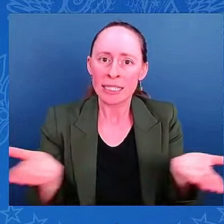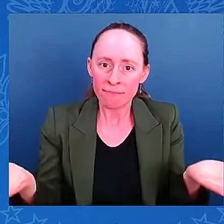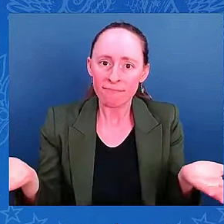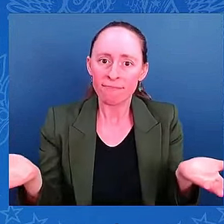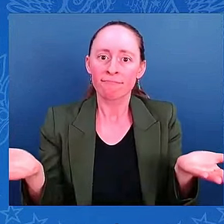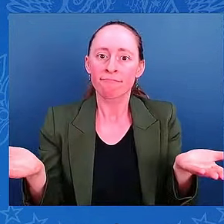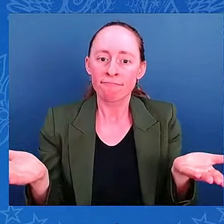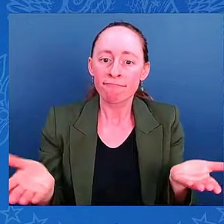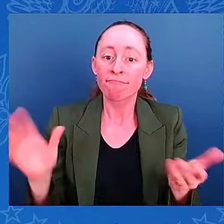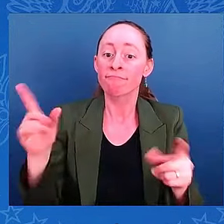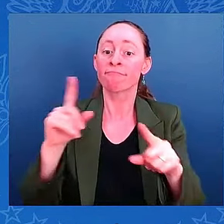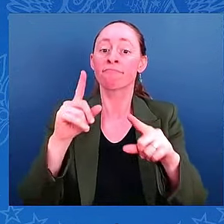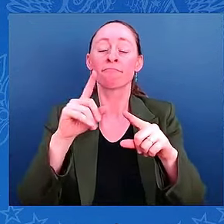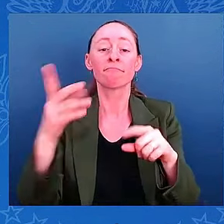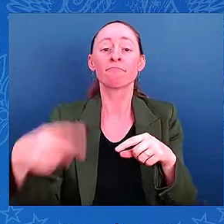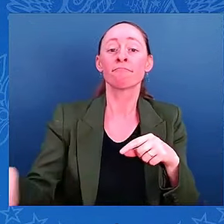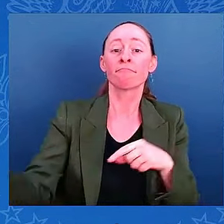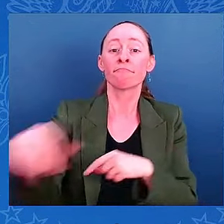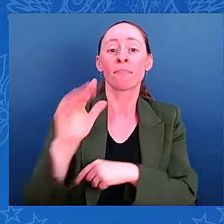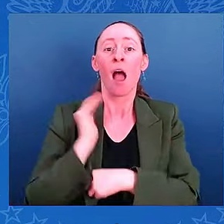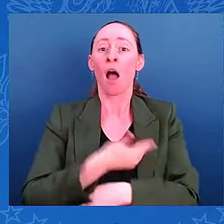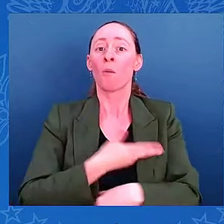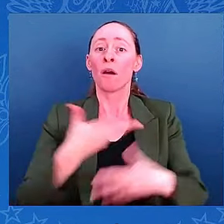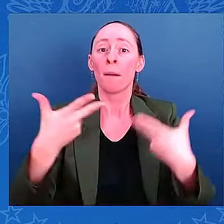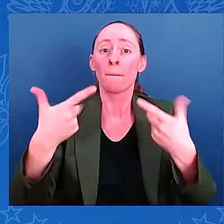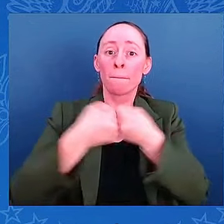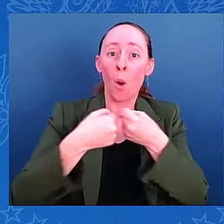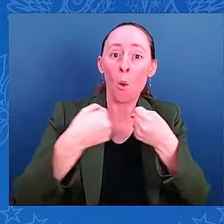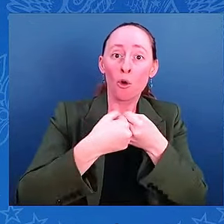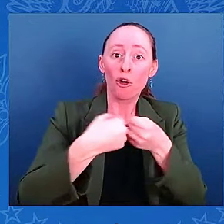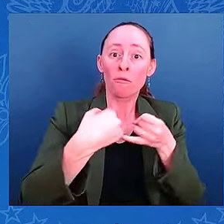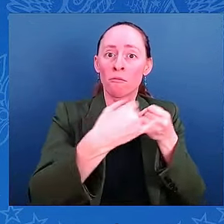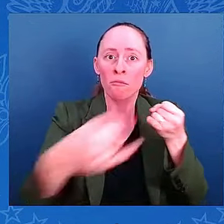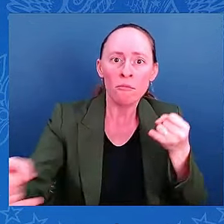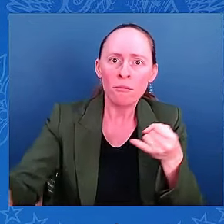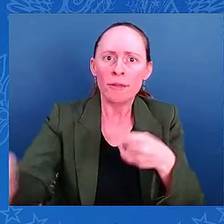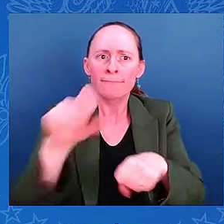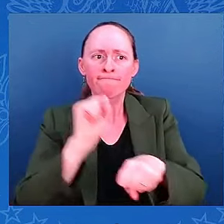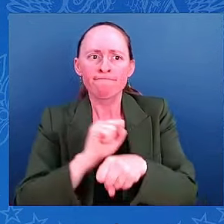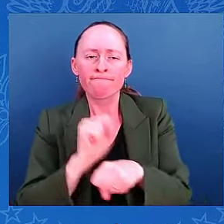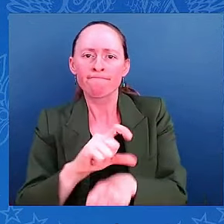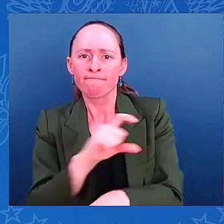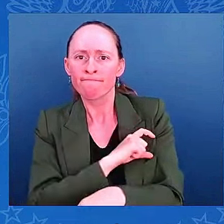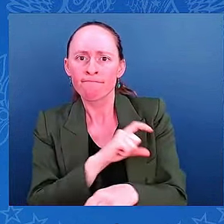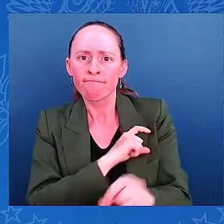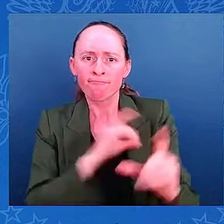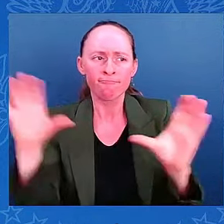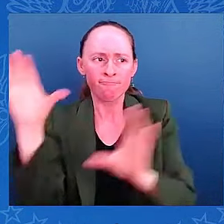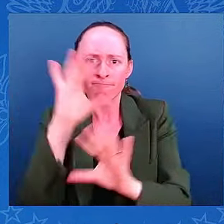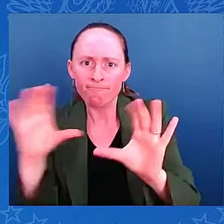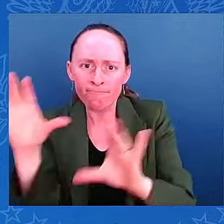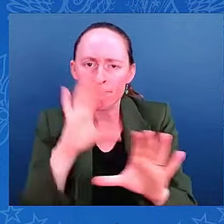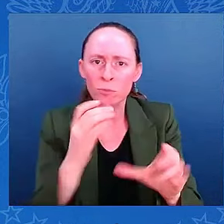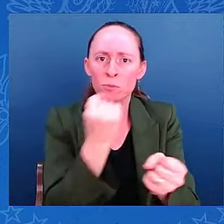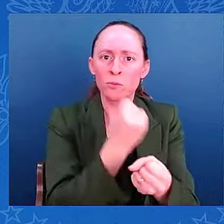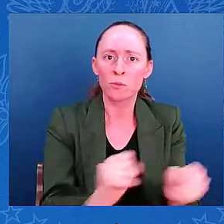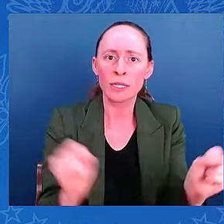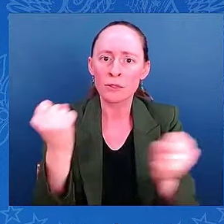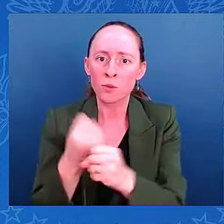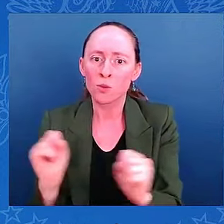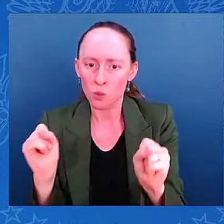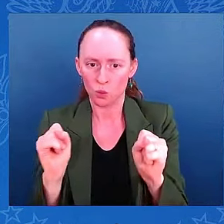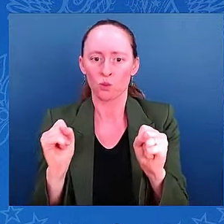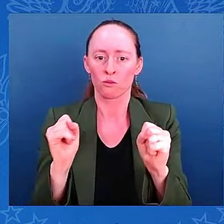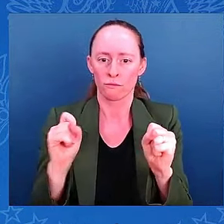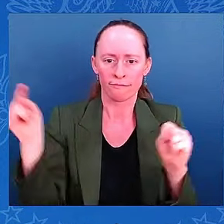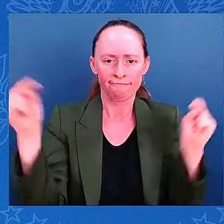personnel, as well as other parts of our department. To give you just a quick snapshot of some of the resources that